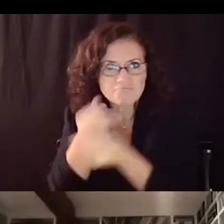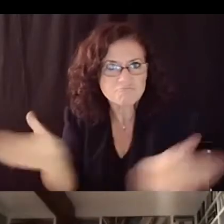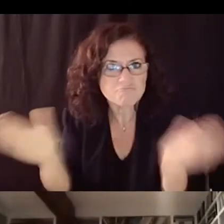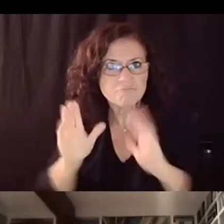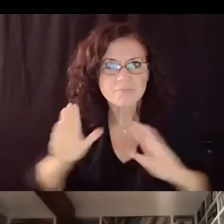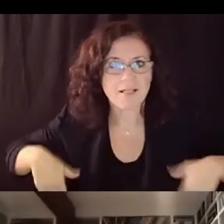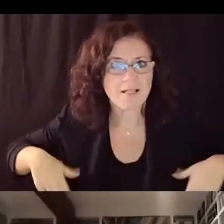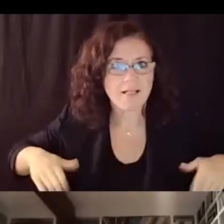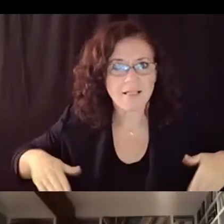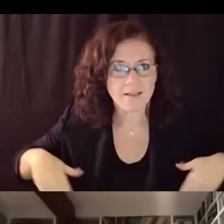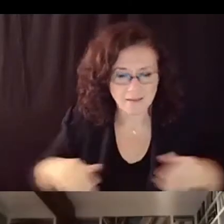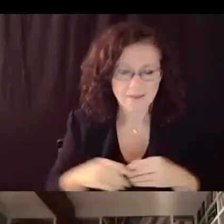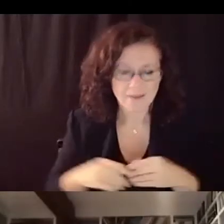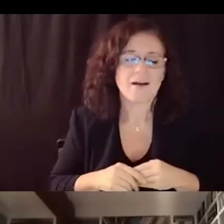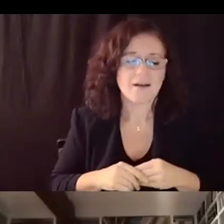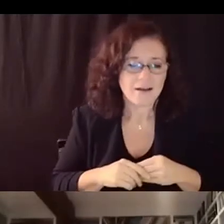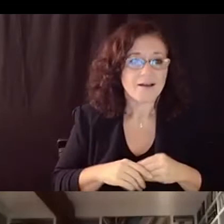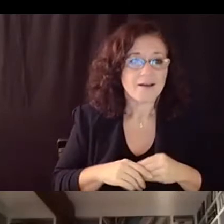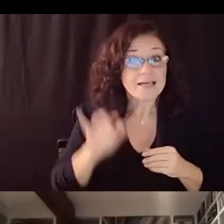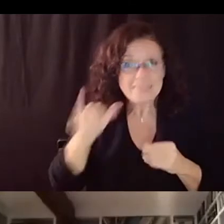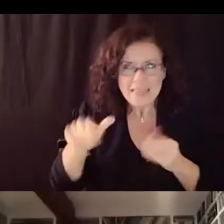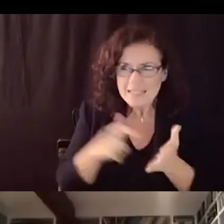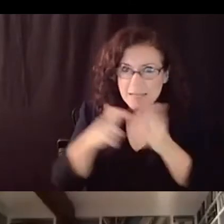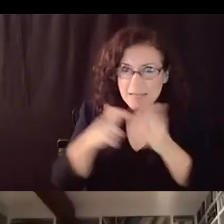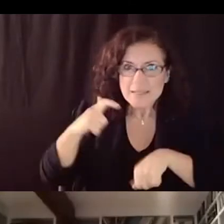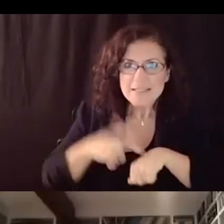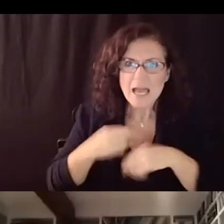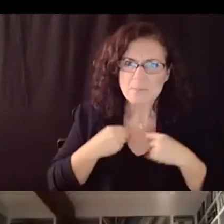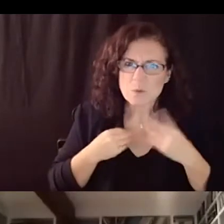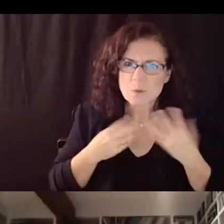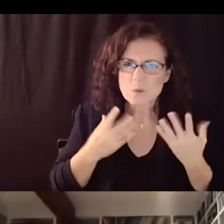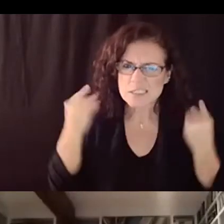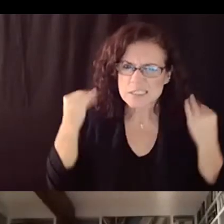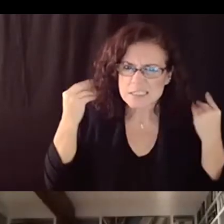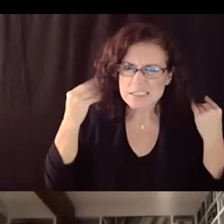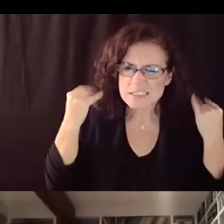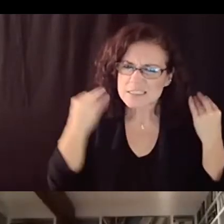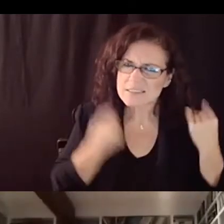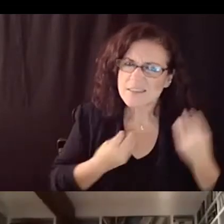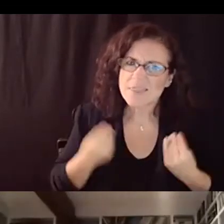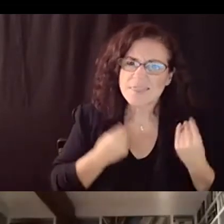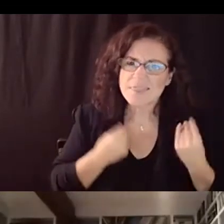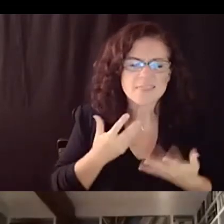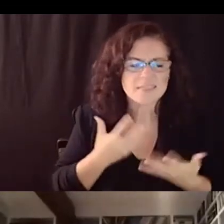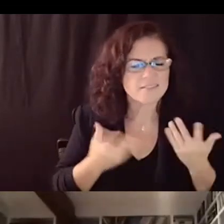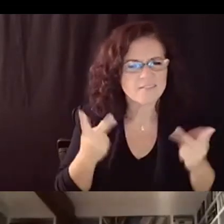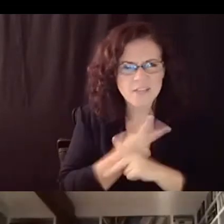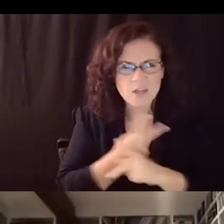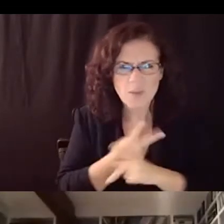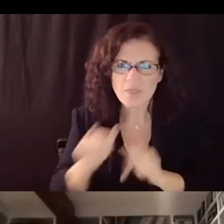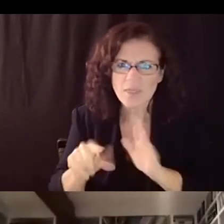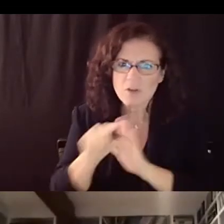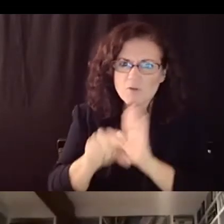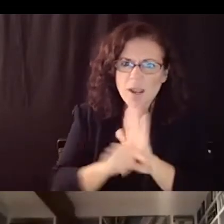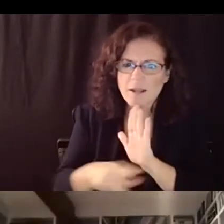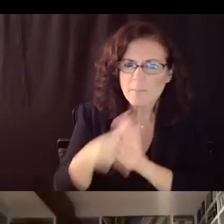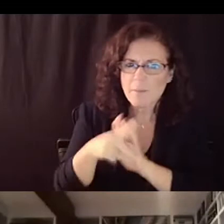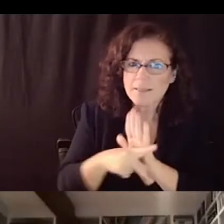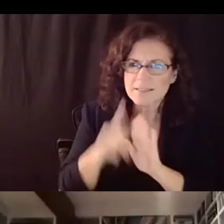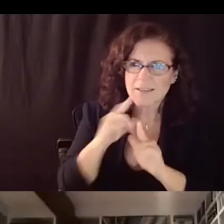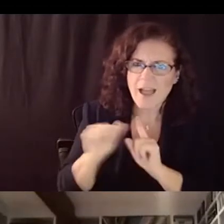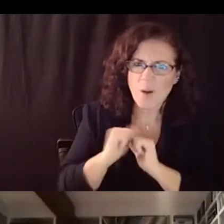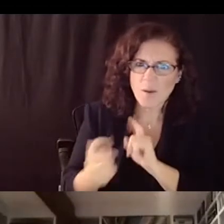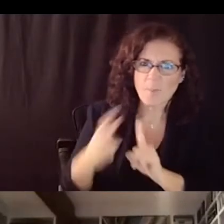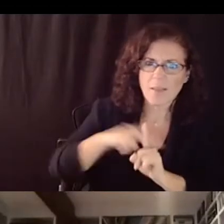it's taken me a while to kind of digest this and i still need to digest this the grand policy some more the intent behind